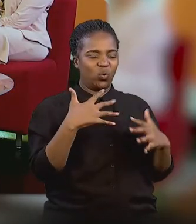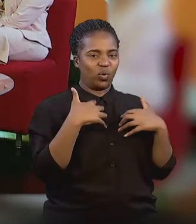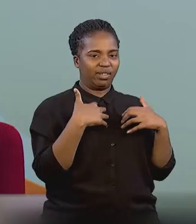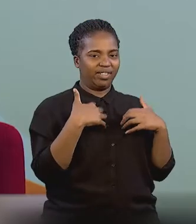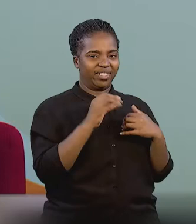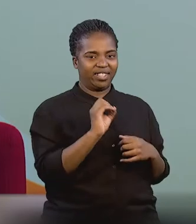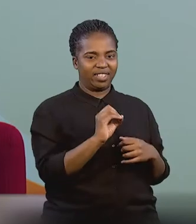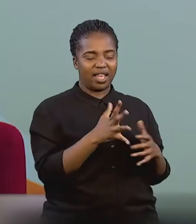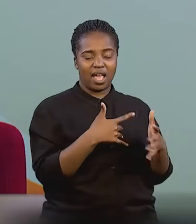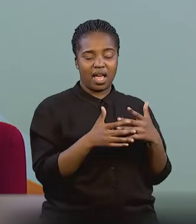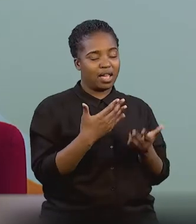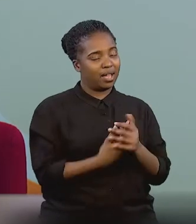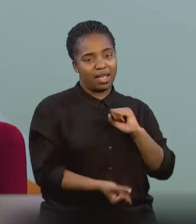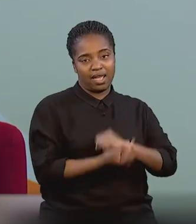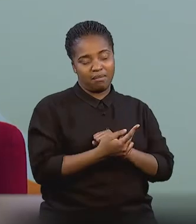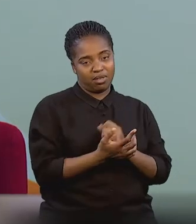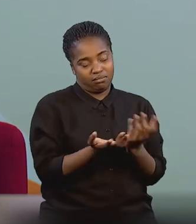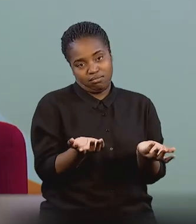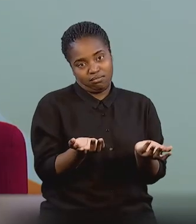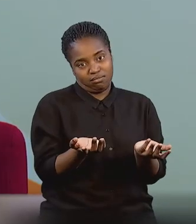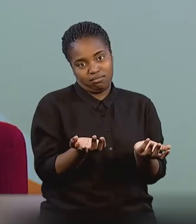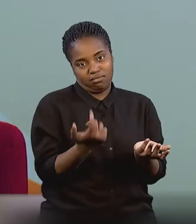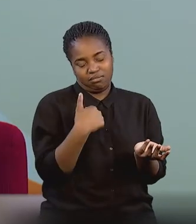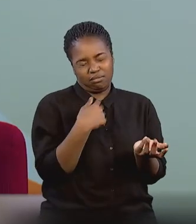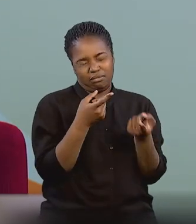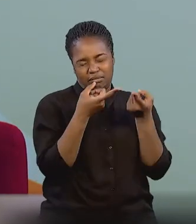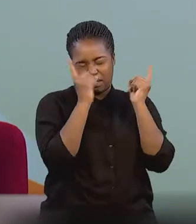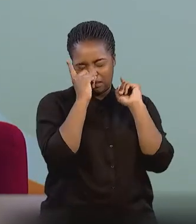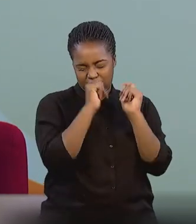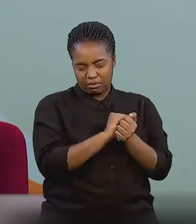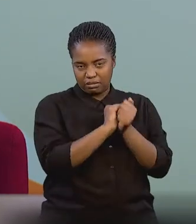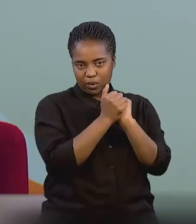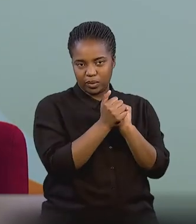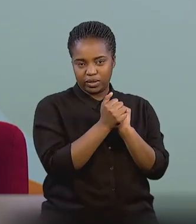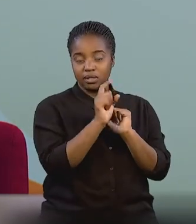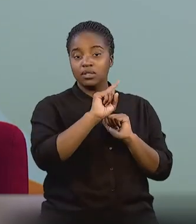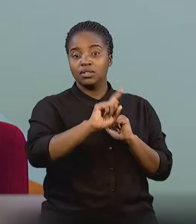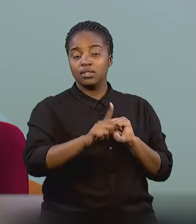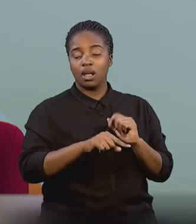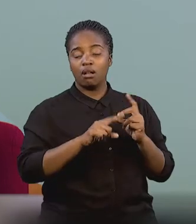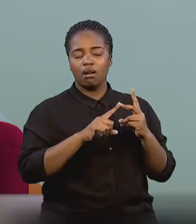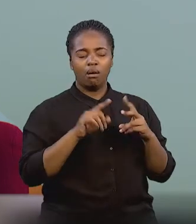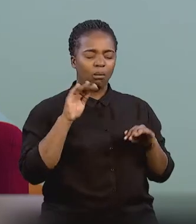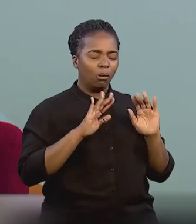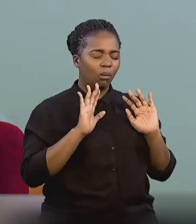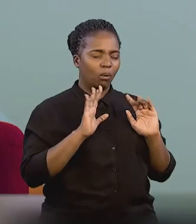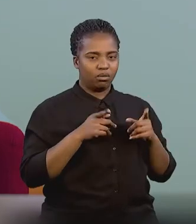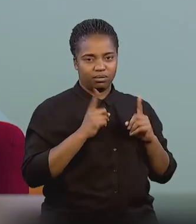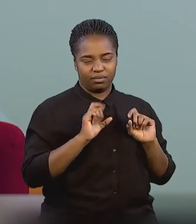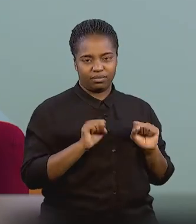anything can happen. To me, it's the most dangerous part of all the sports he's done so far.